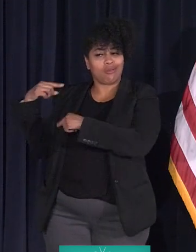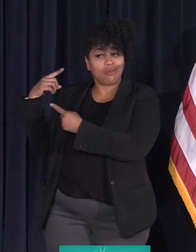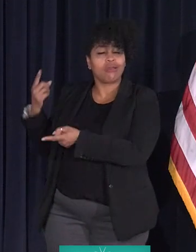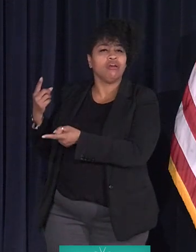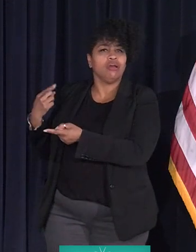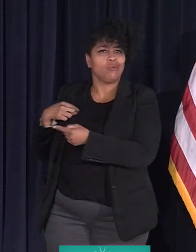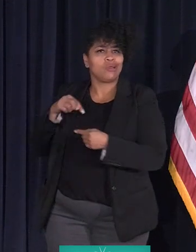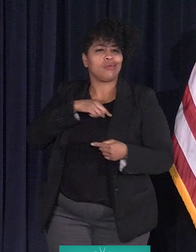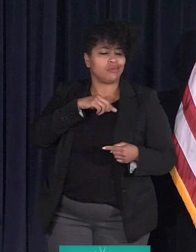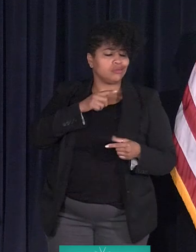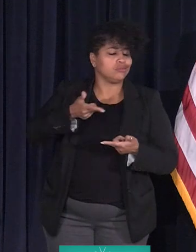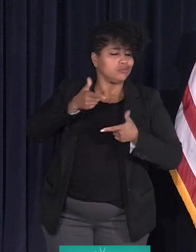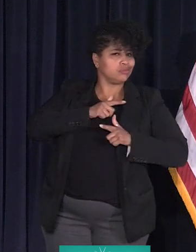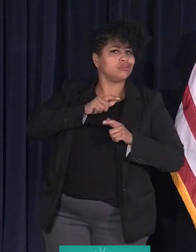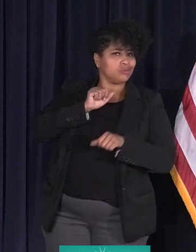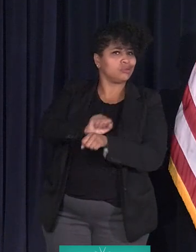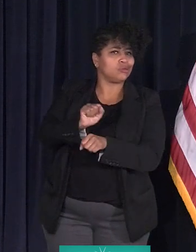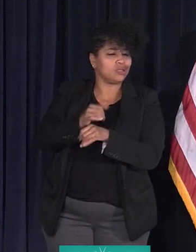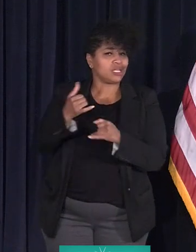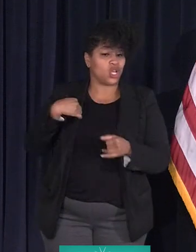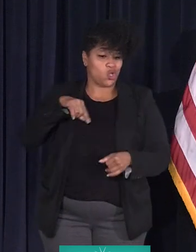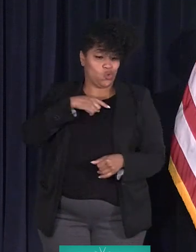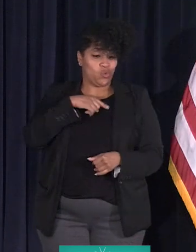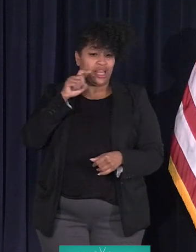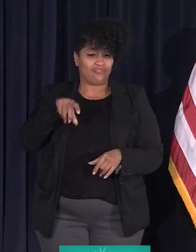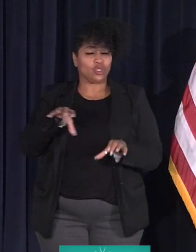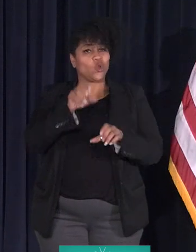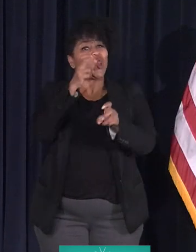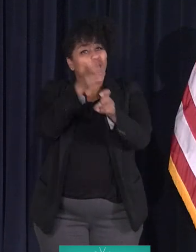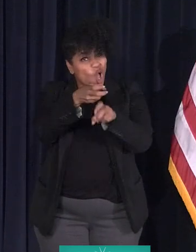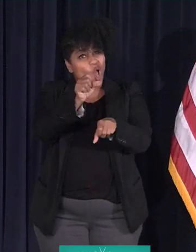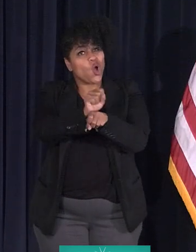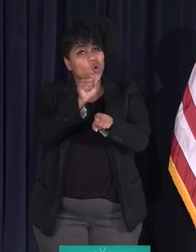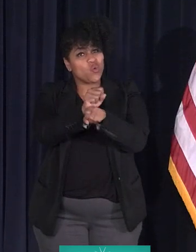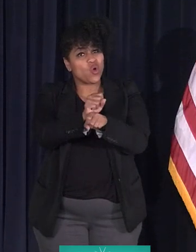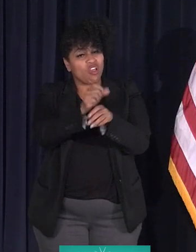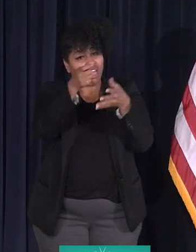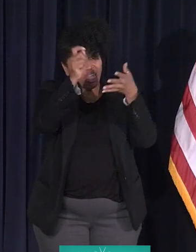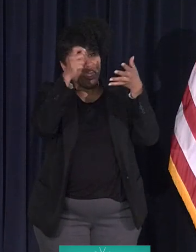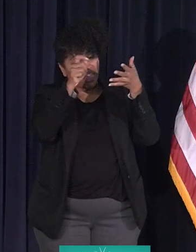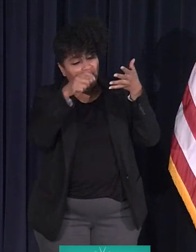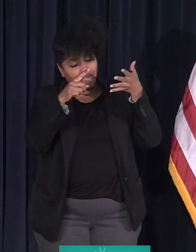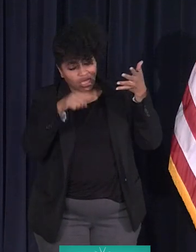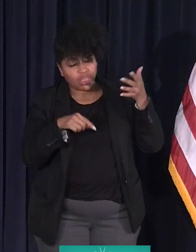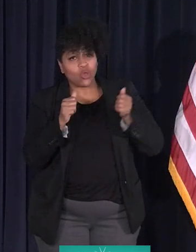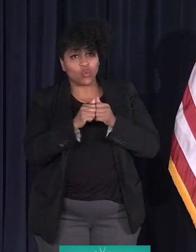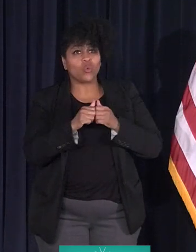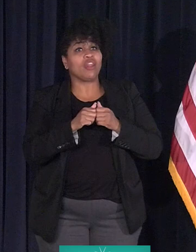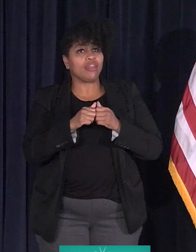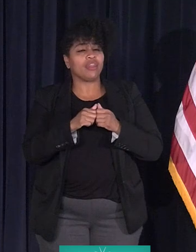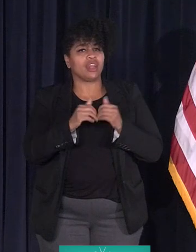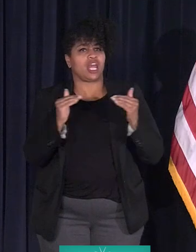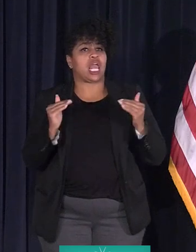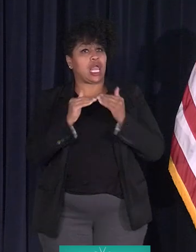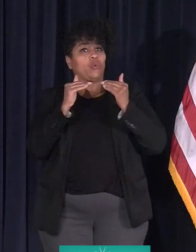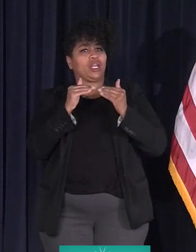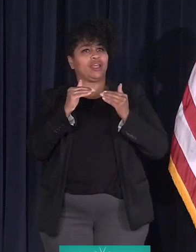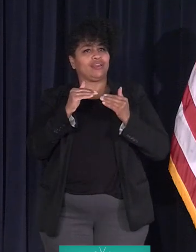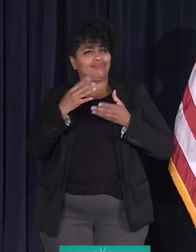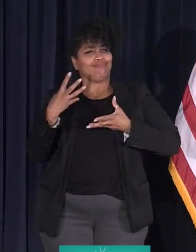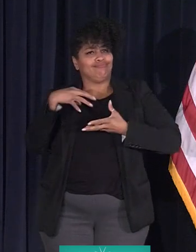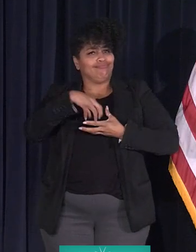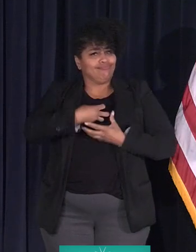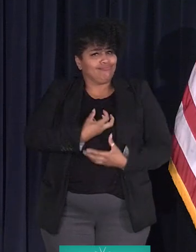and we are desperately committed to doing the tedious hard work with equity at our core, justice as our goal, and